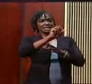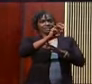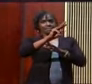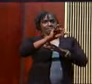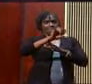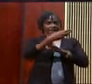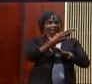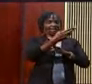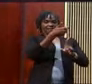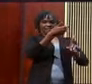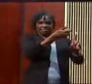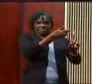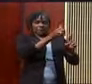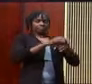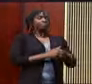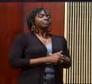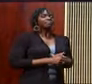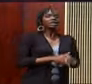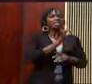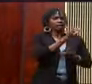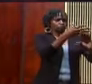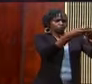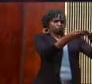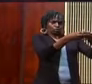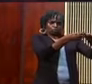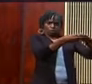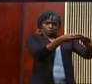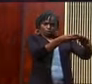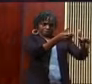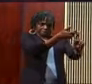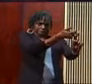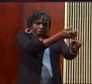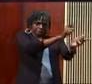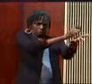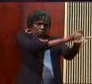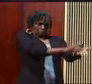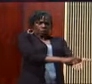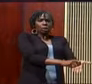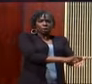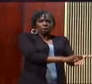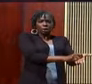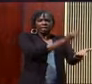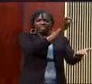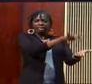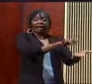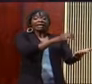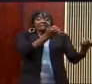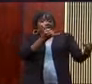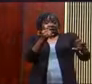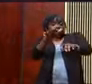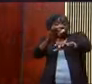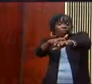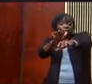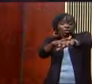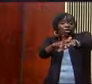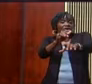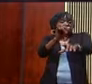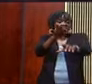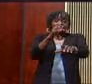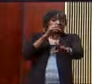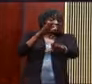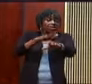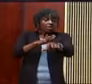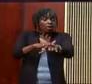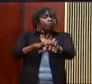told yourself. I like that right there because if you're not careful, you will allow the wrong stories to be told